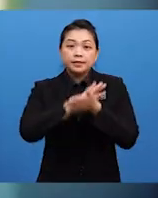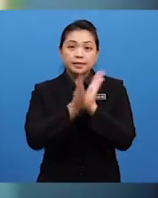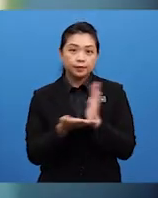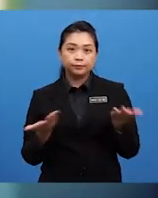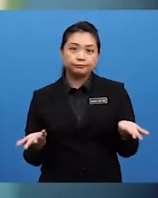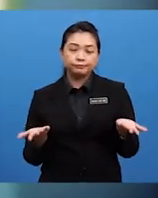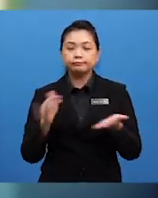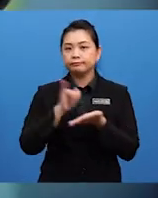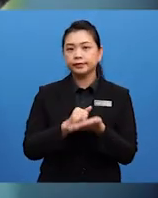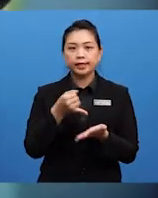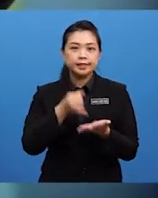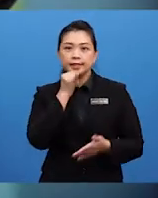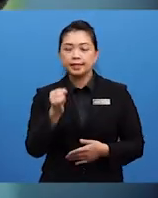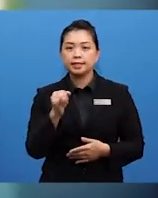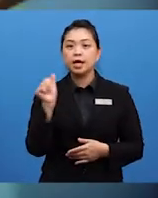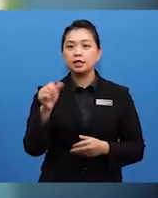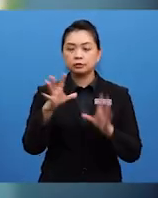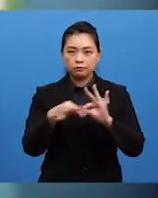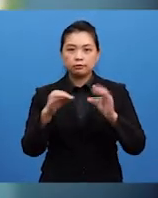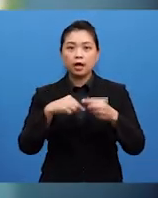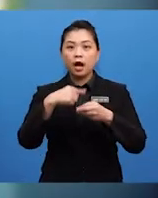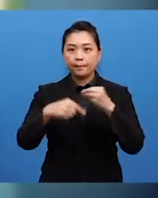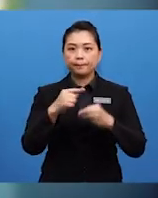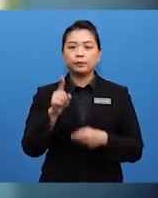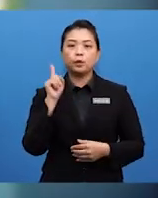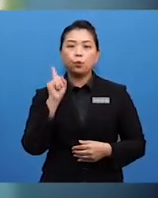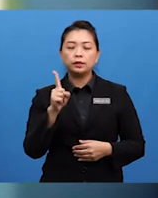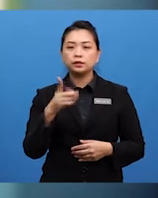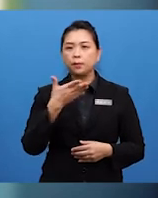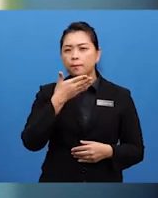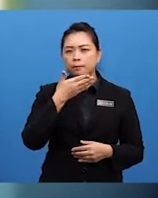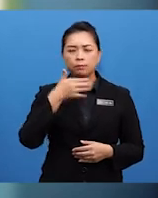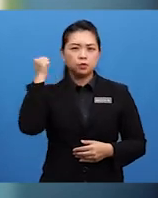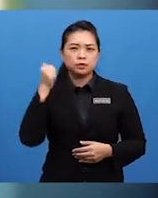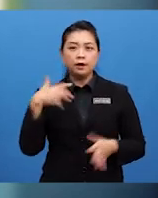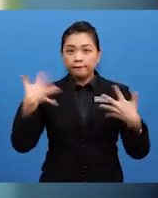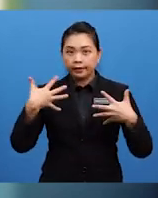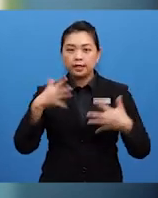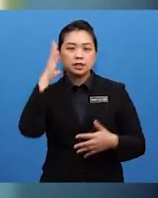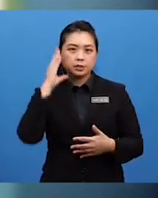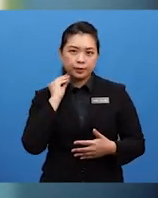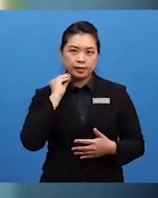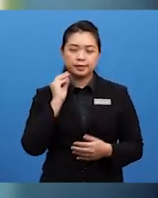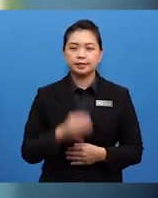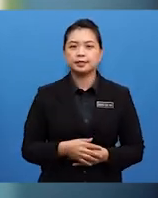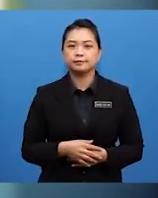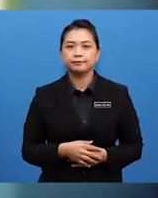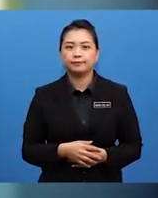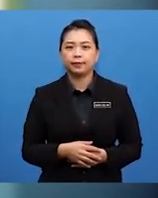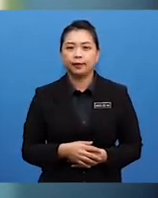So, there it is! A story about one of the most frightening experiences.